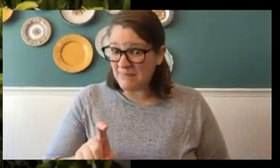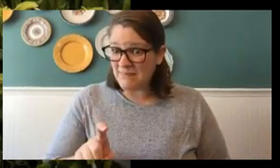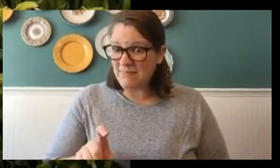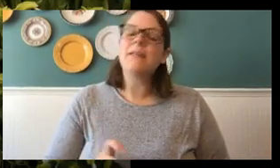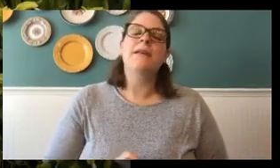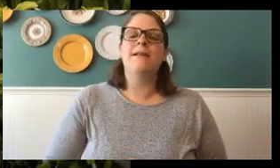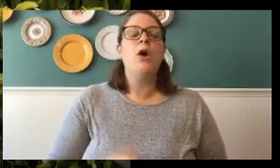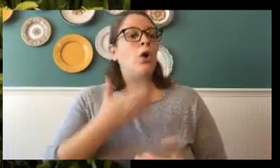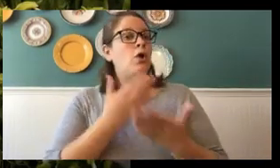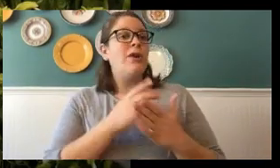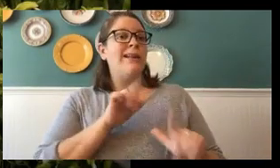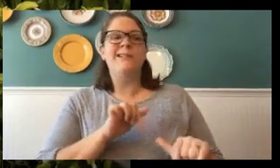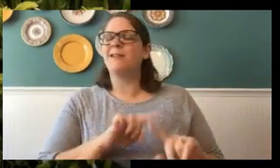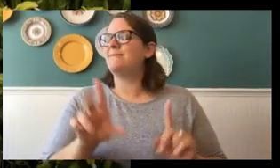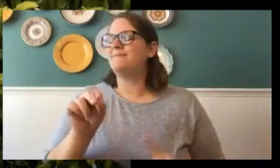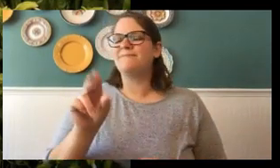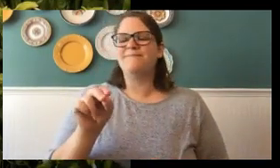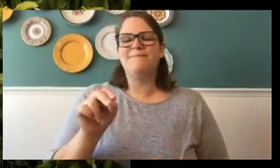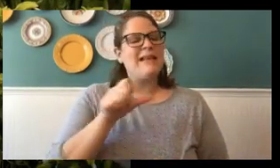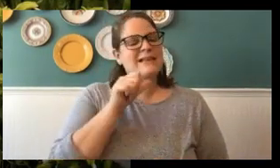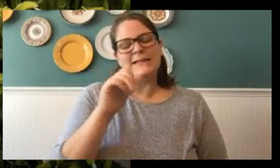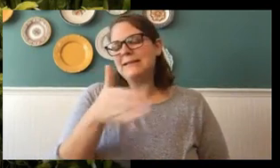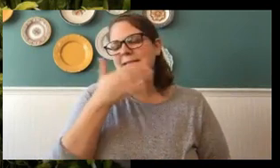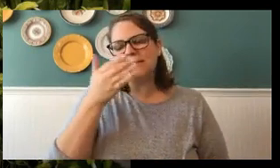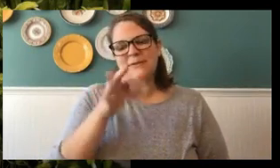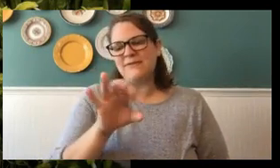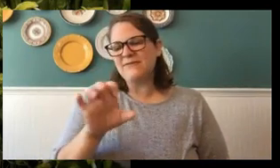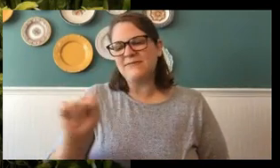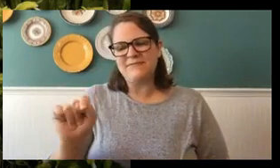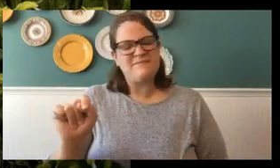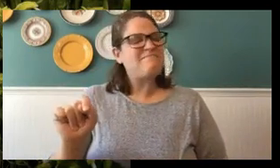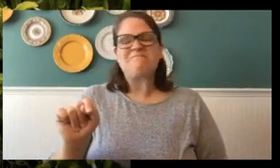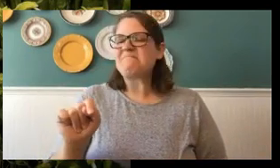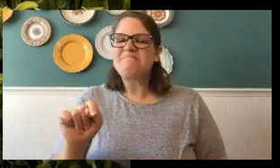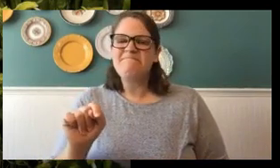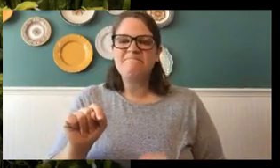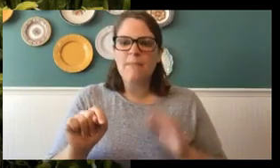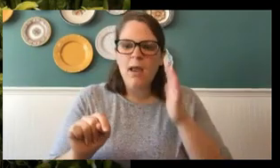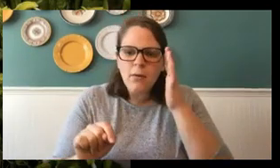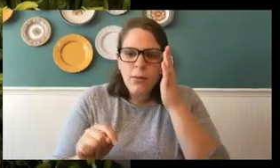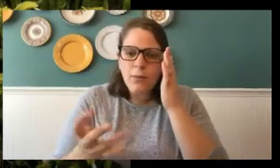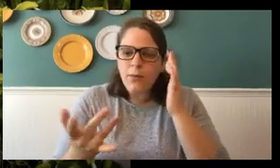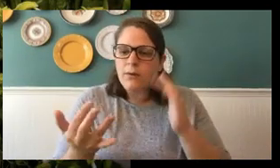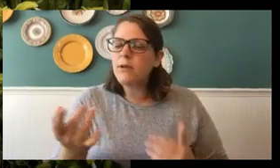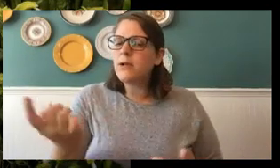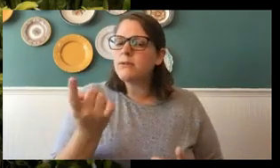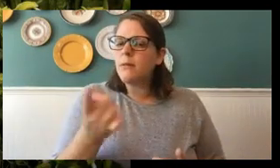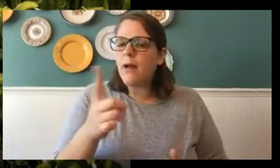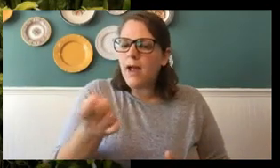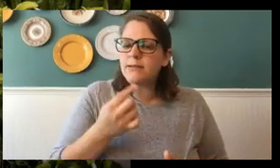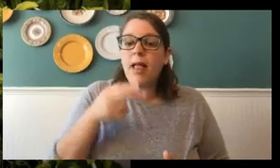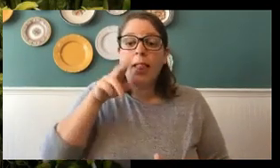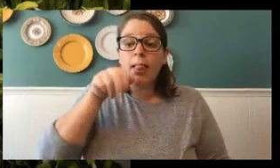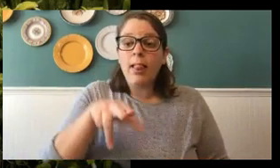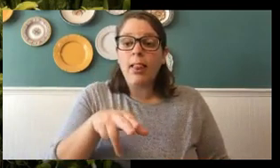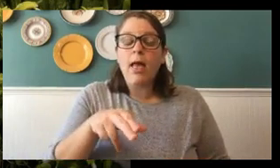That's a good answer. But, nope. Butterflies do not smell with their feet. Oh, somebody asked, do they smell with their tongue? So,